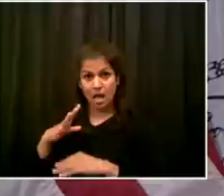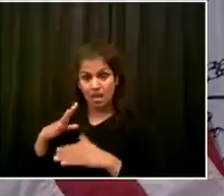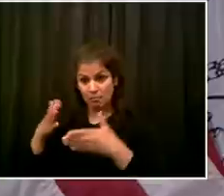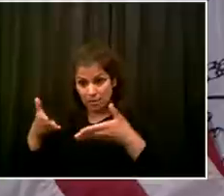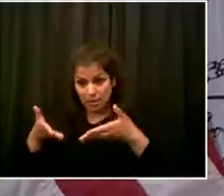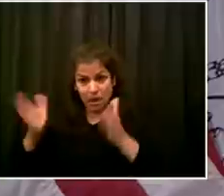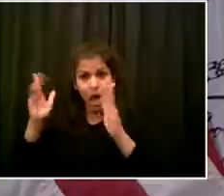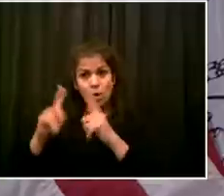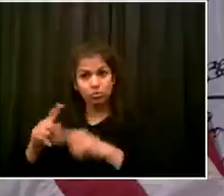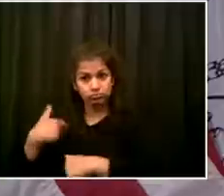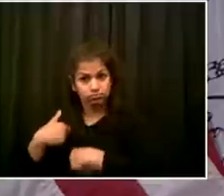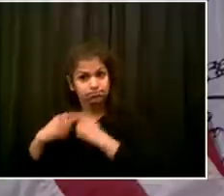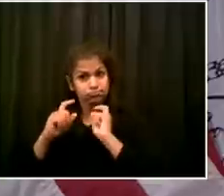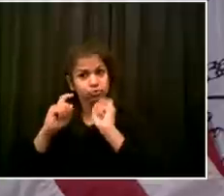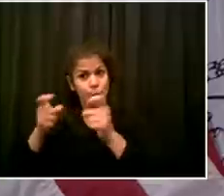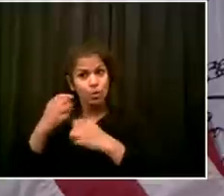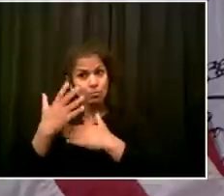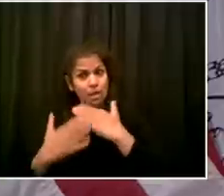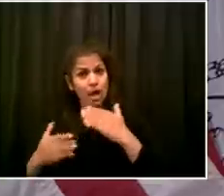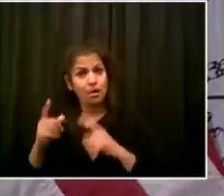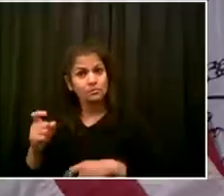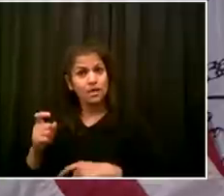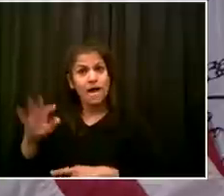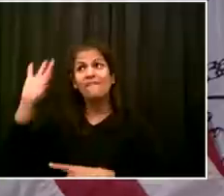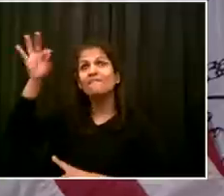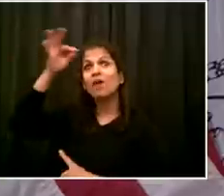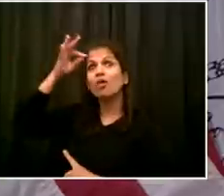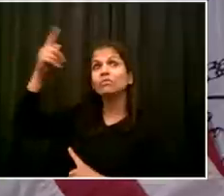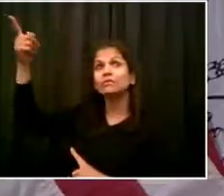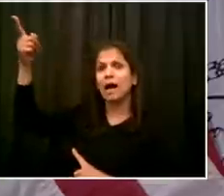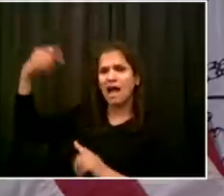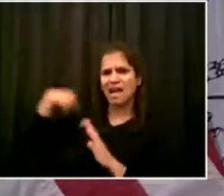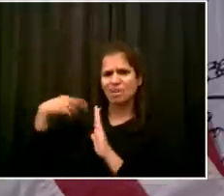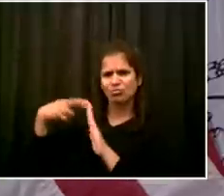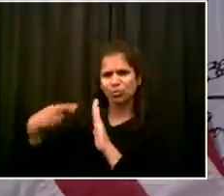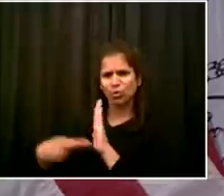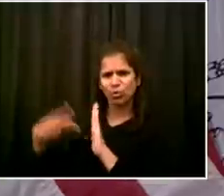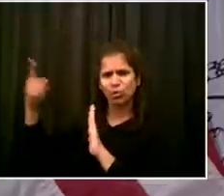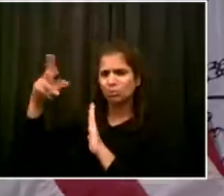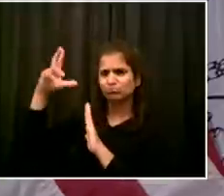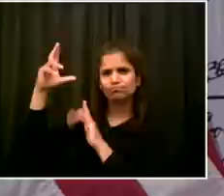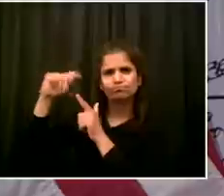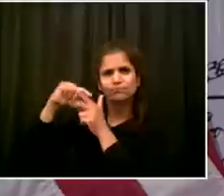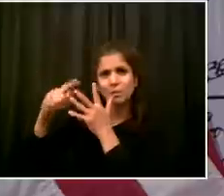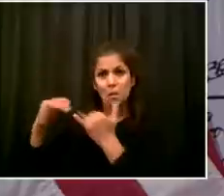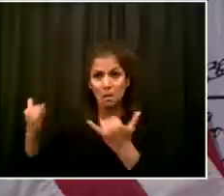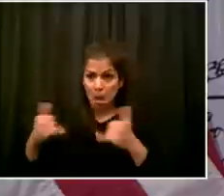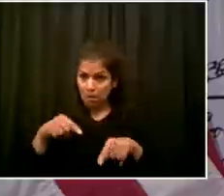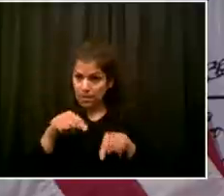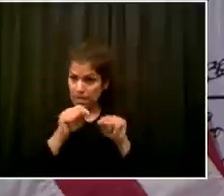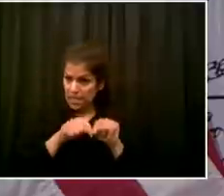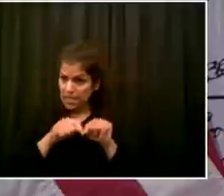to, I guess, see if those can be remedied? The restrictions.